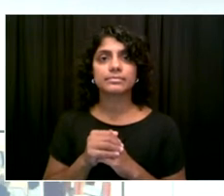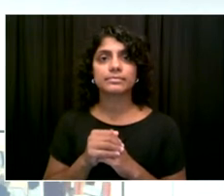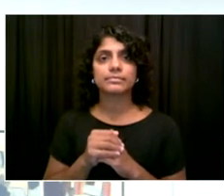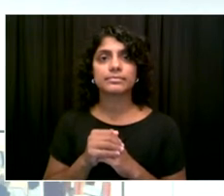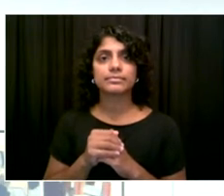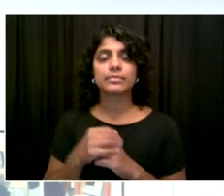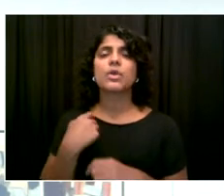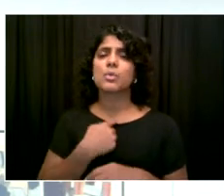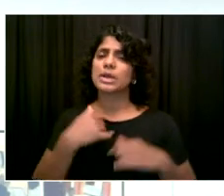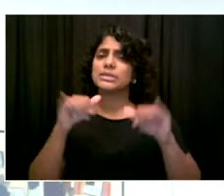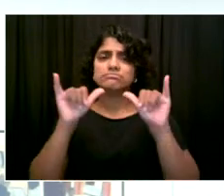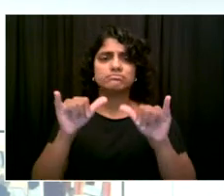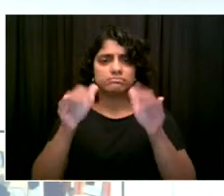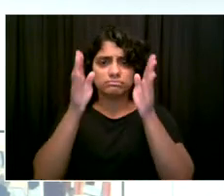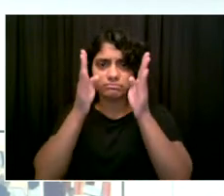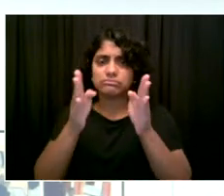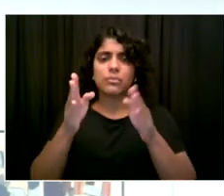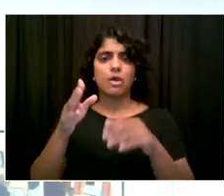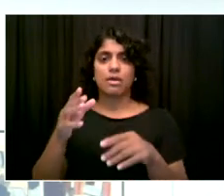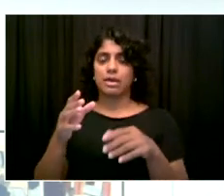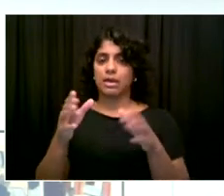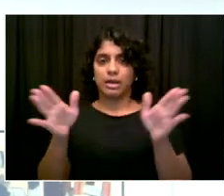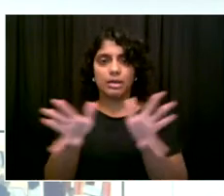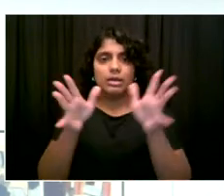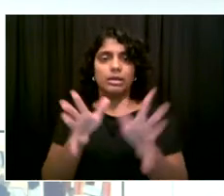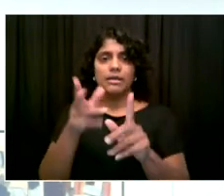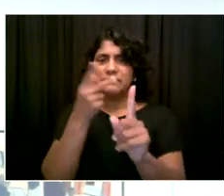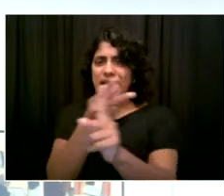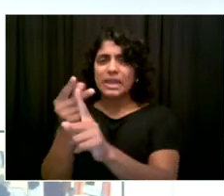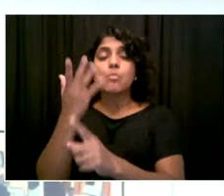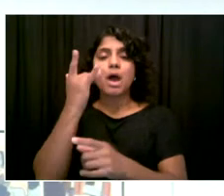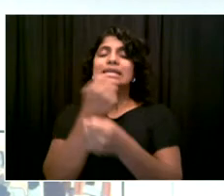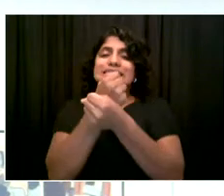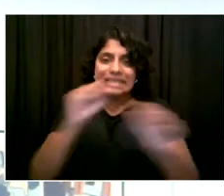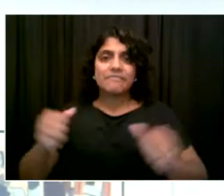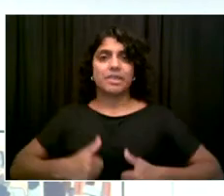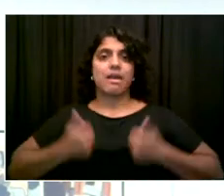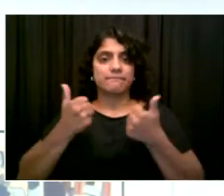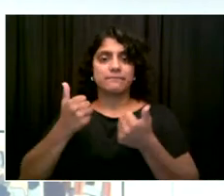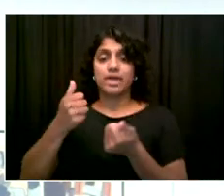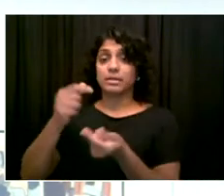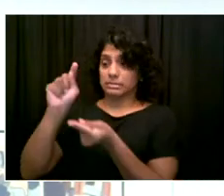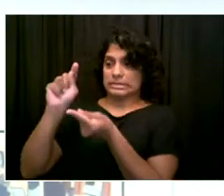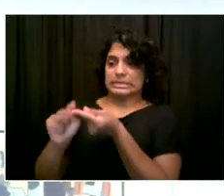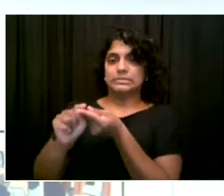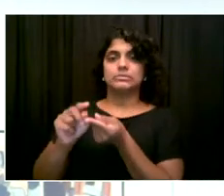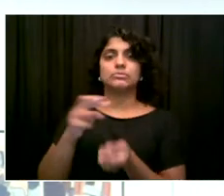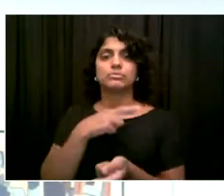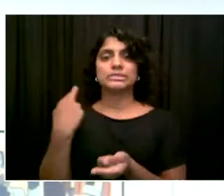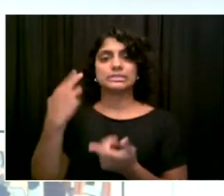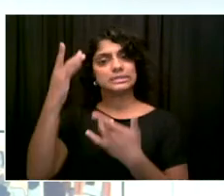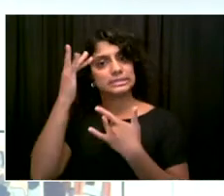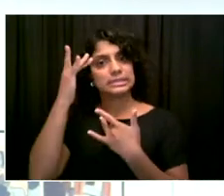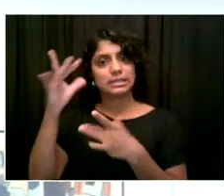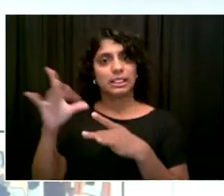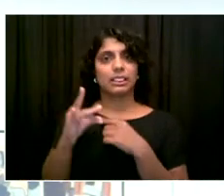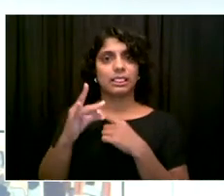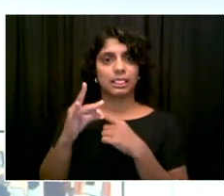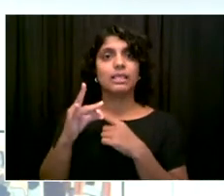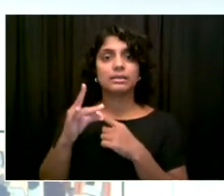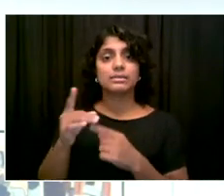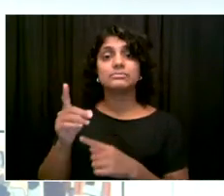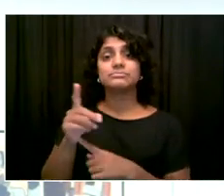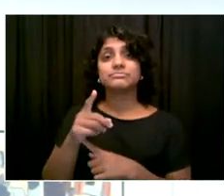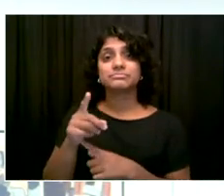suffering. The most important way to do that is what the mayor and Dr. Katz have talked about, which is extending vaccination as broadly